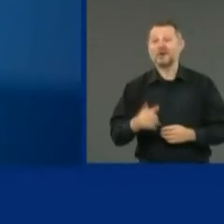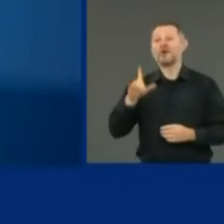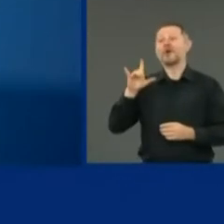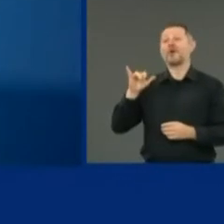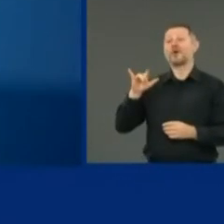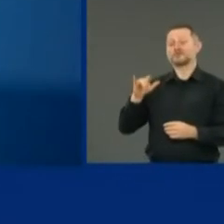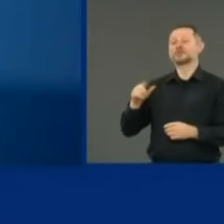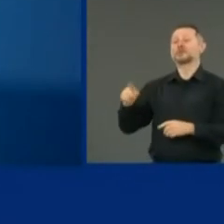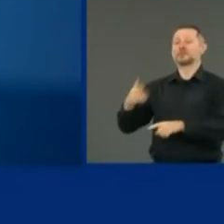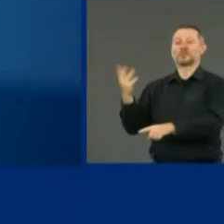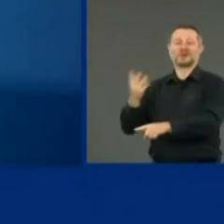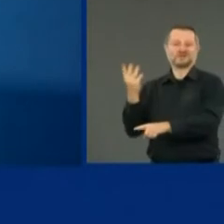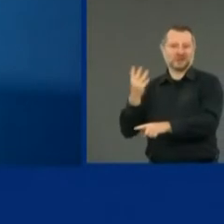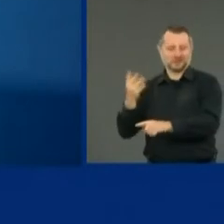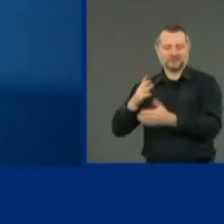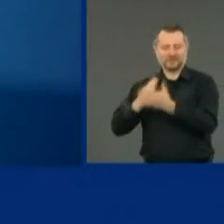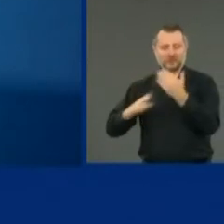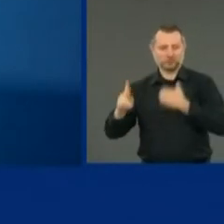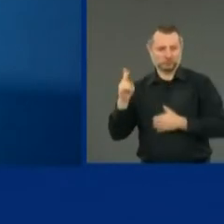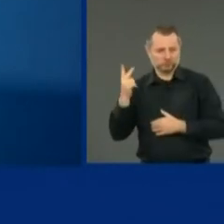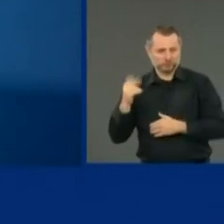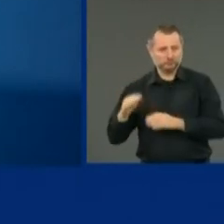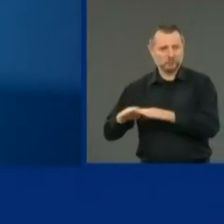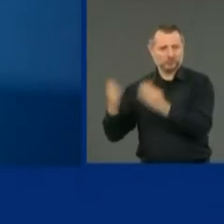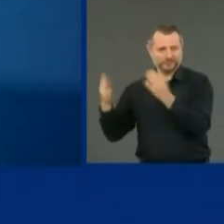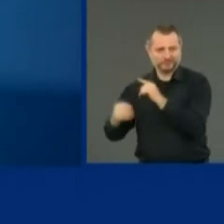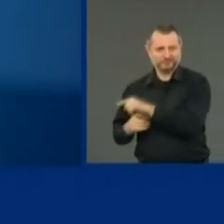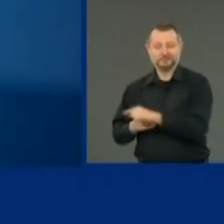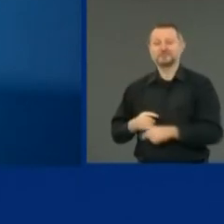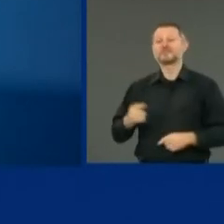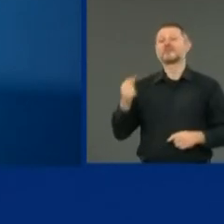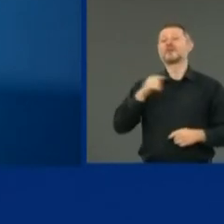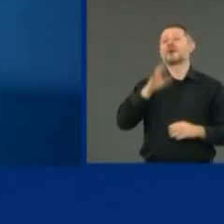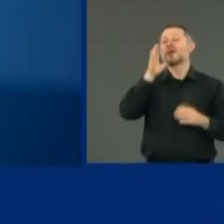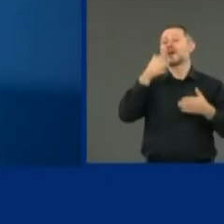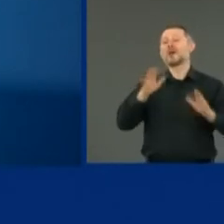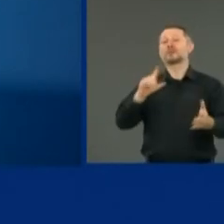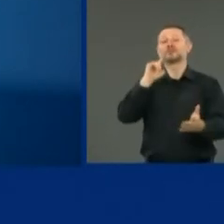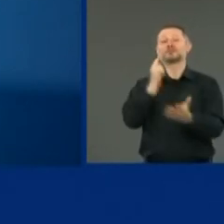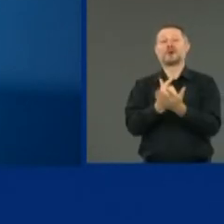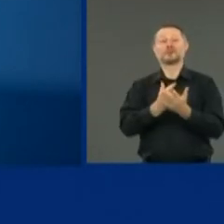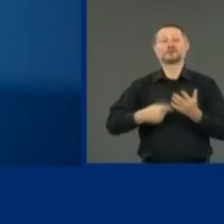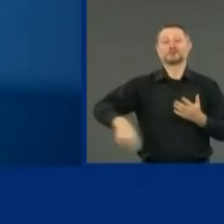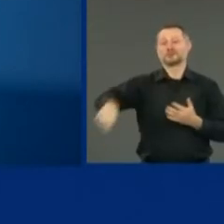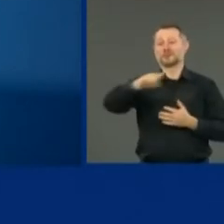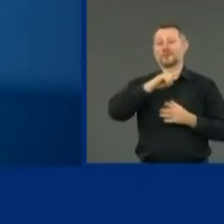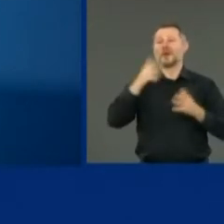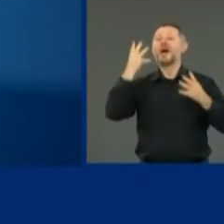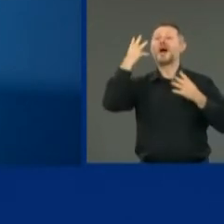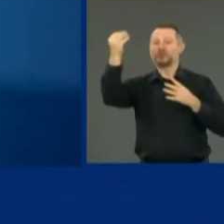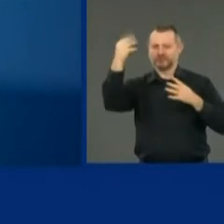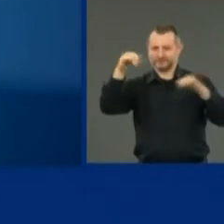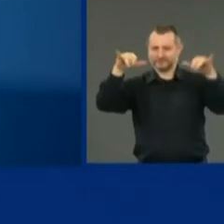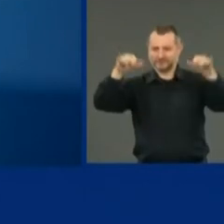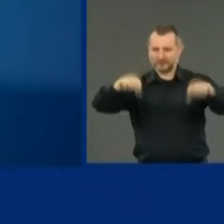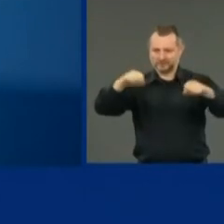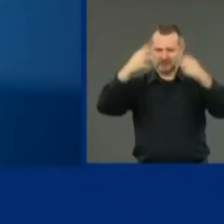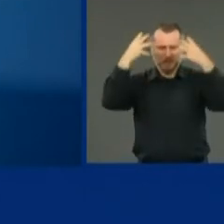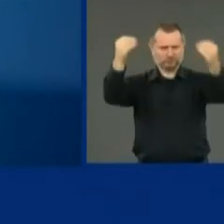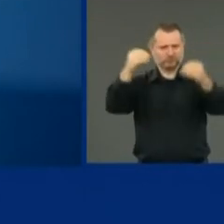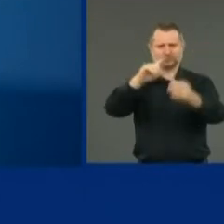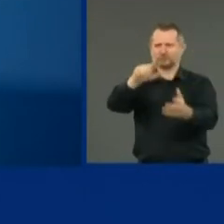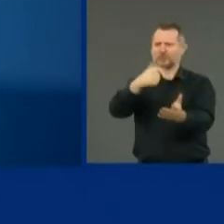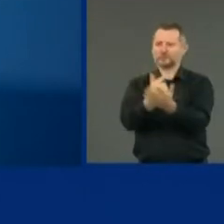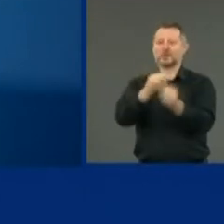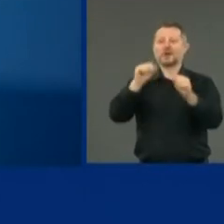We're going to allow socially distanced graduations outdoors with up